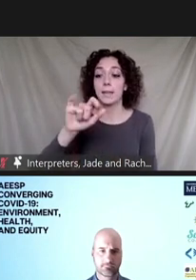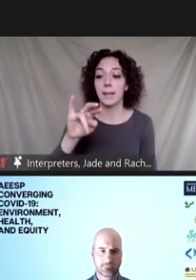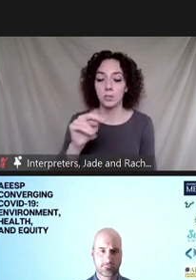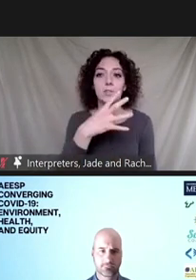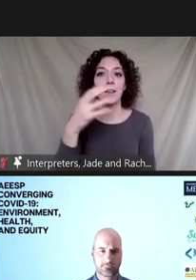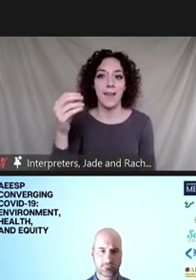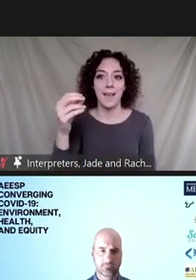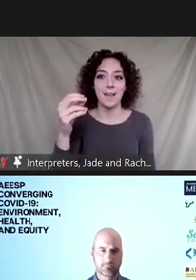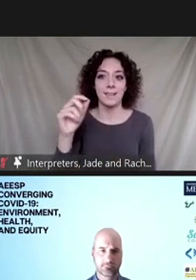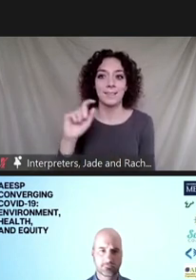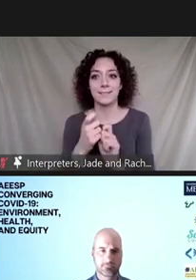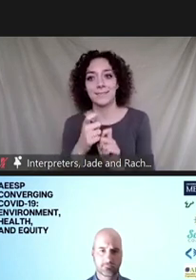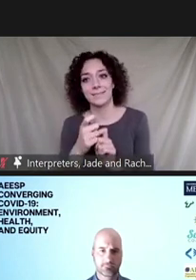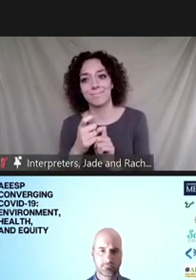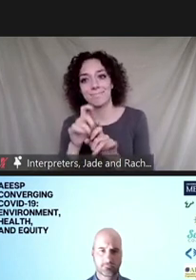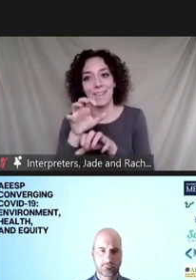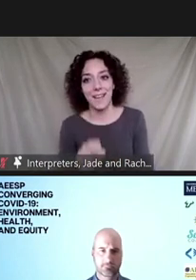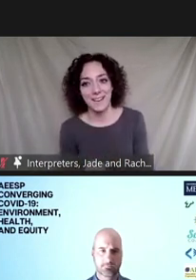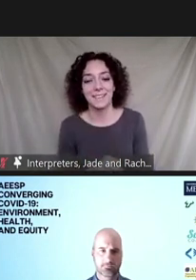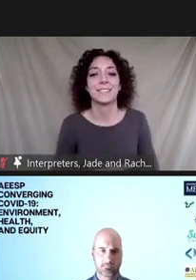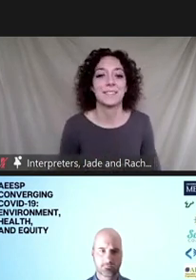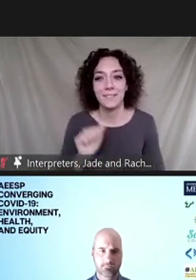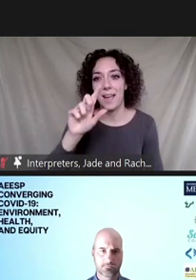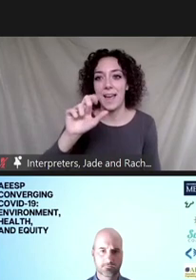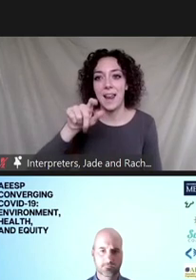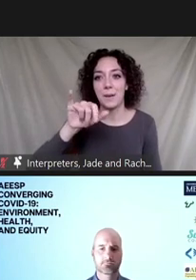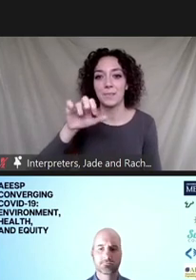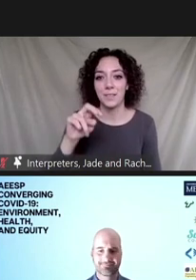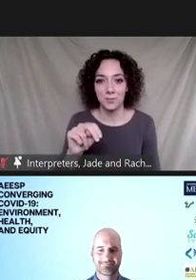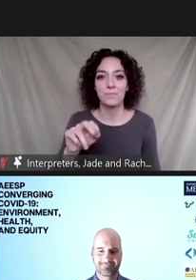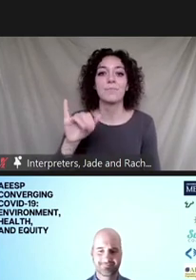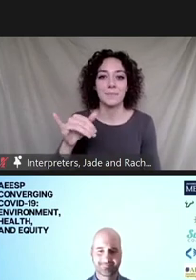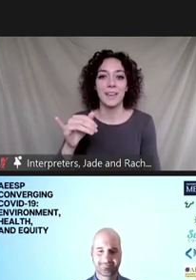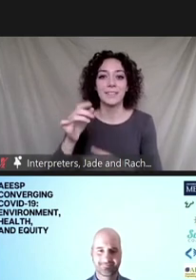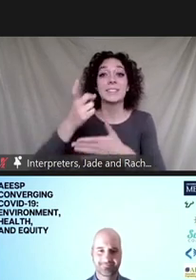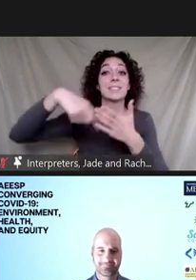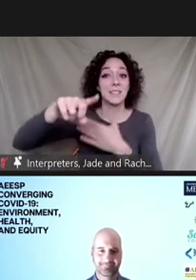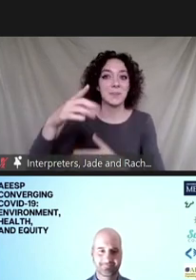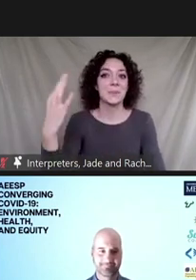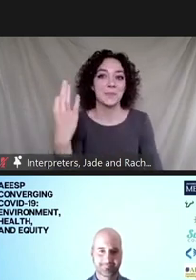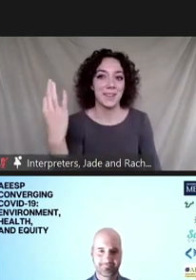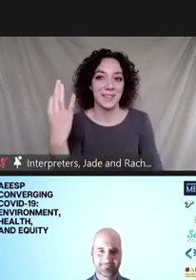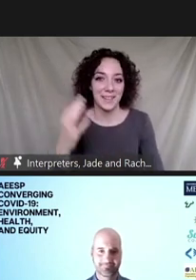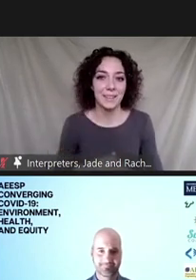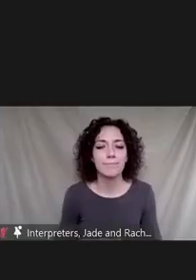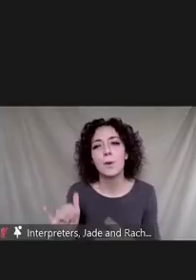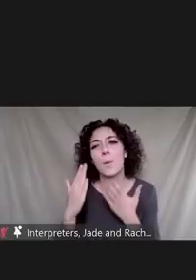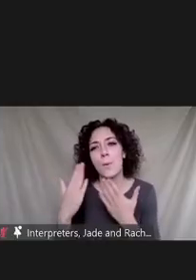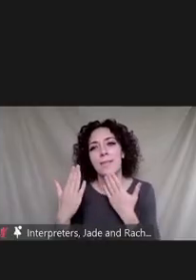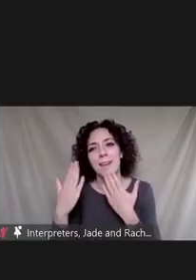do tune in again at 12 p.m. next Friday. I'd like to again thank our sponsors,